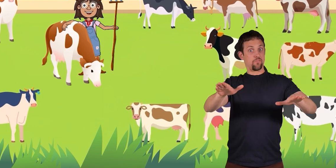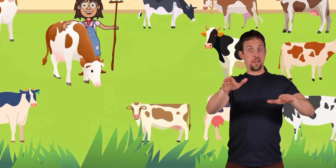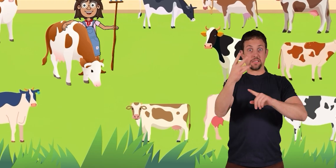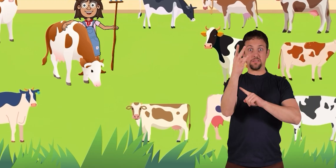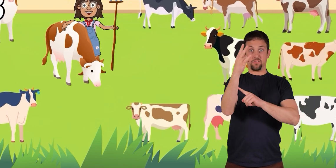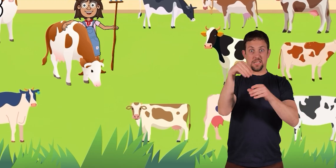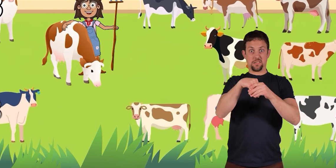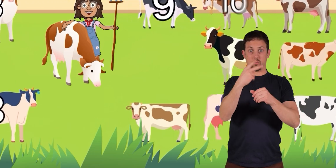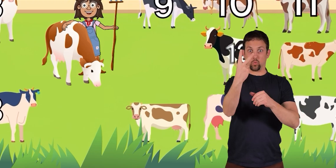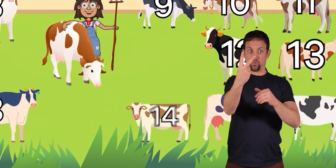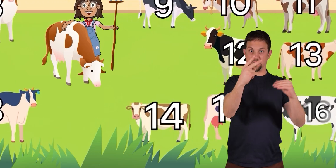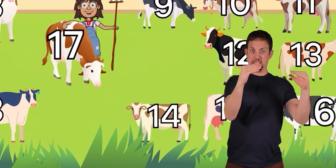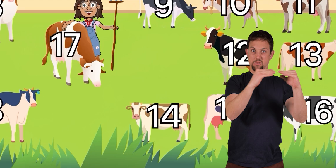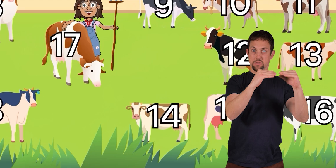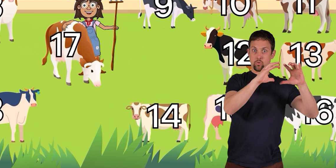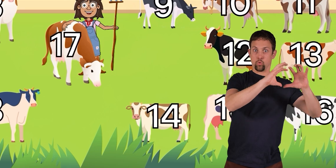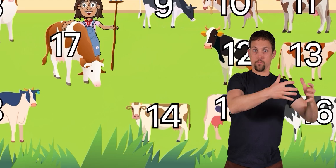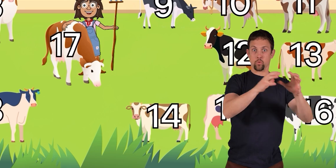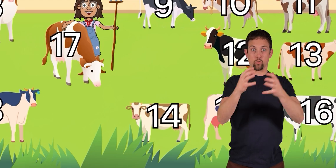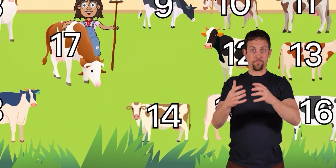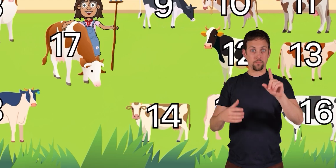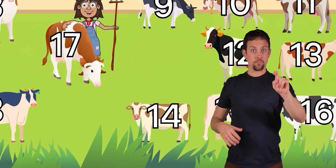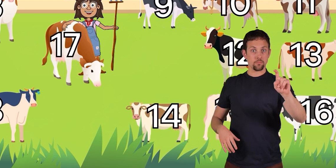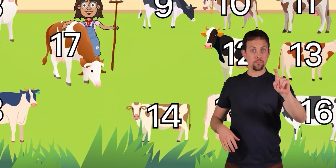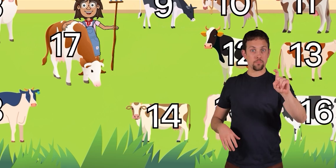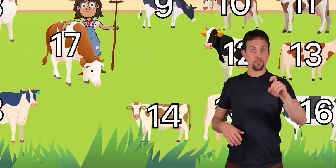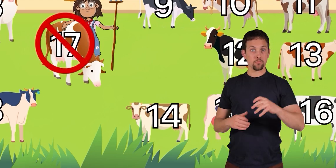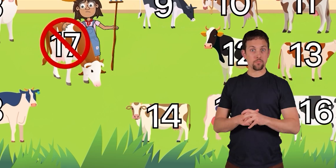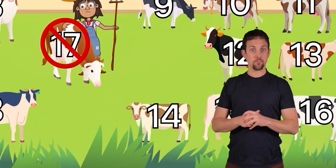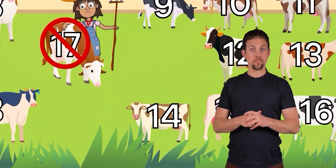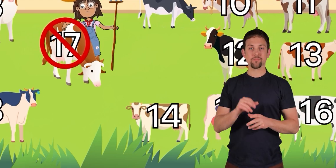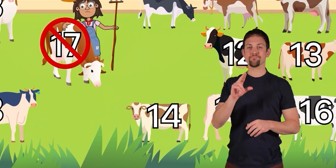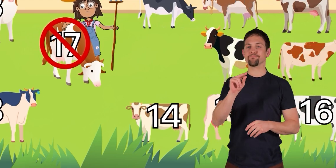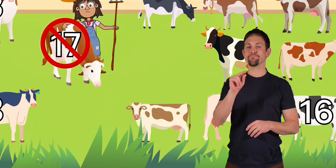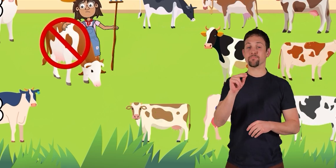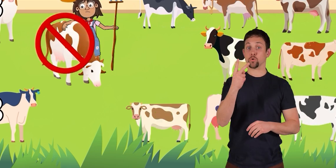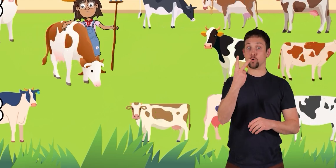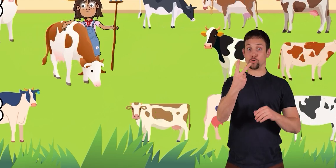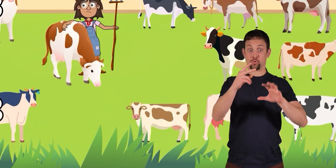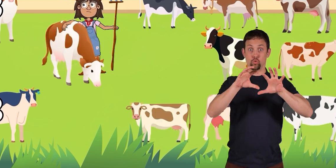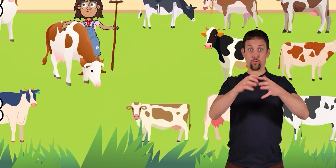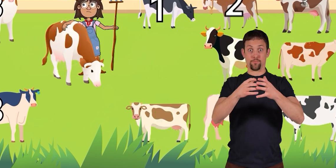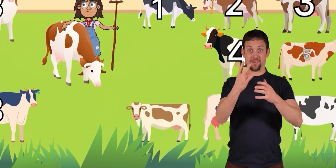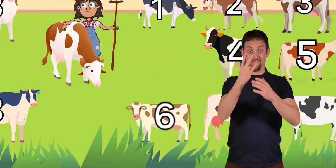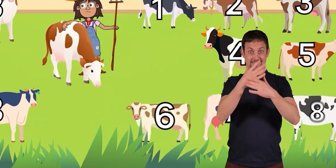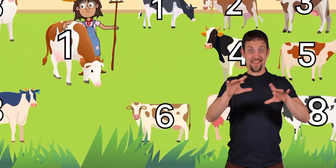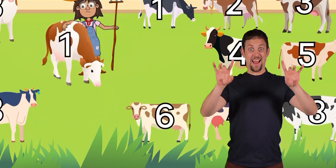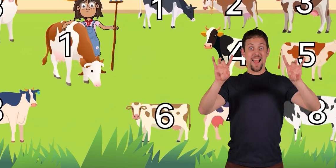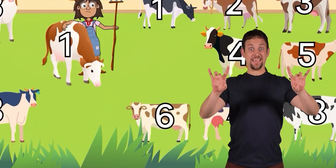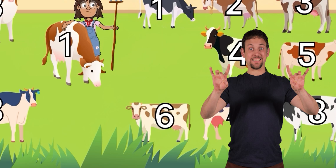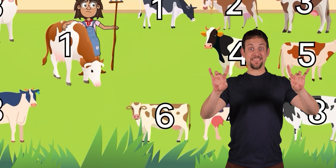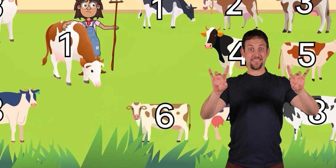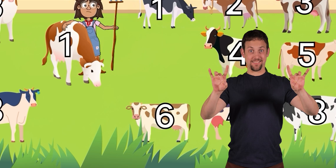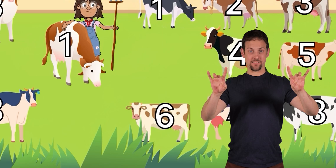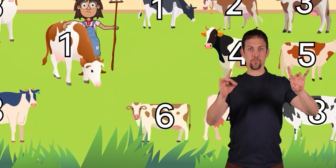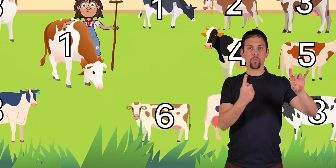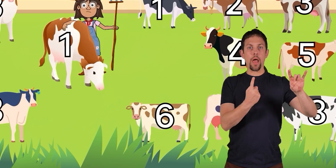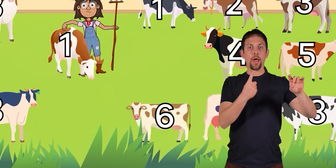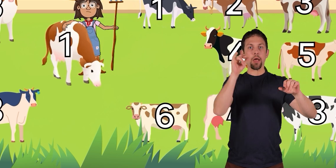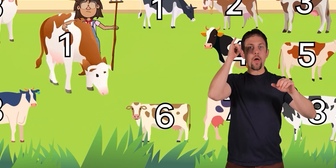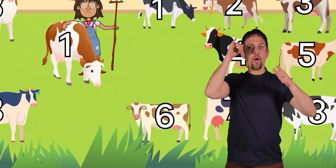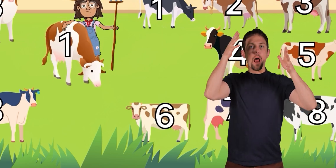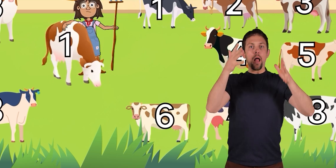the number 17 into 2 equal groups? Nope, there are 2 groups of 8 cows each,